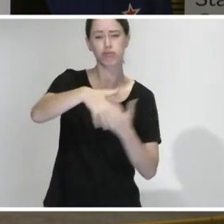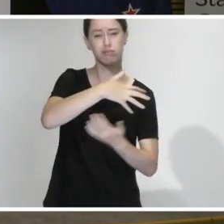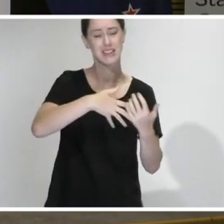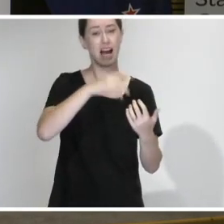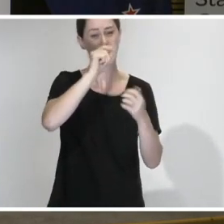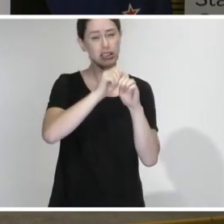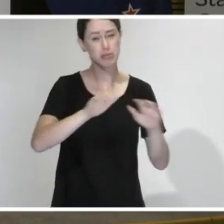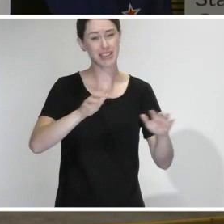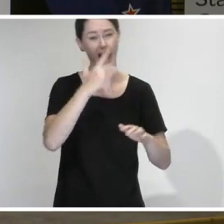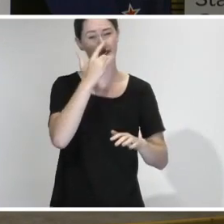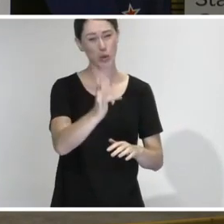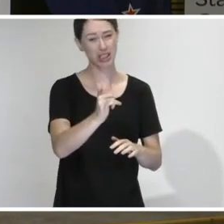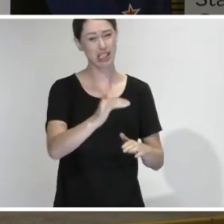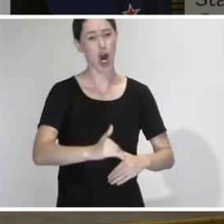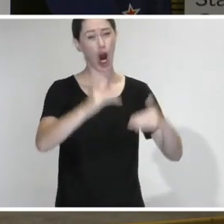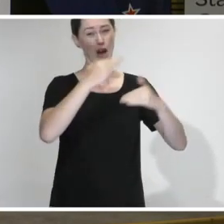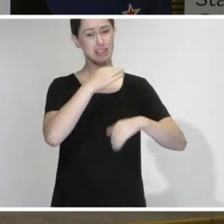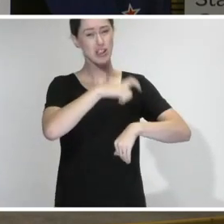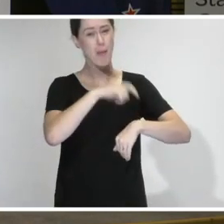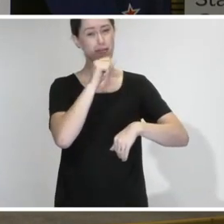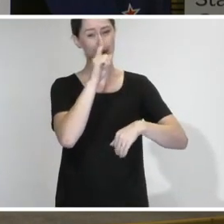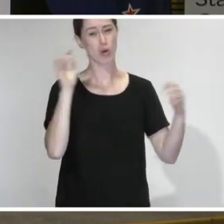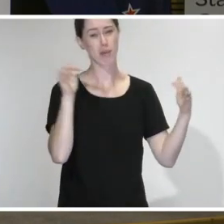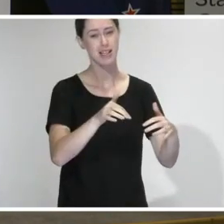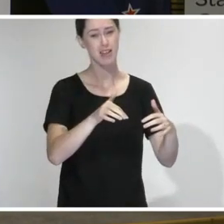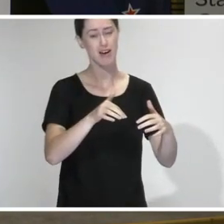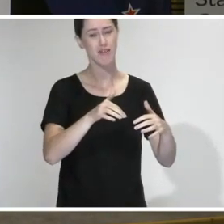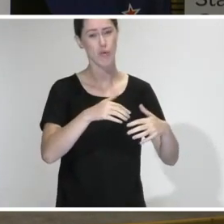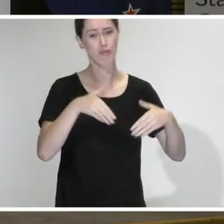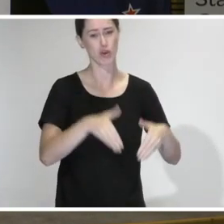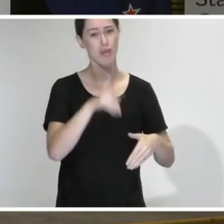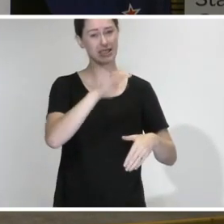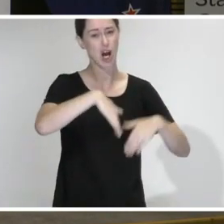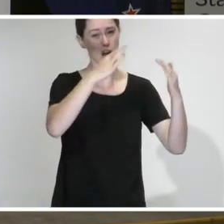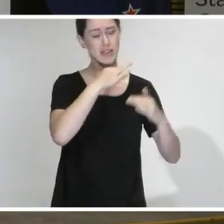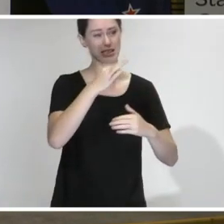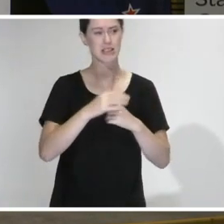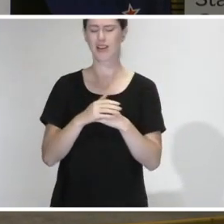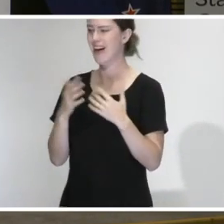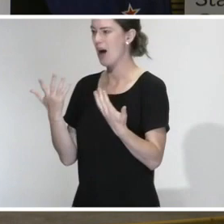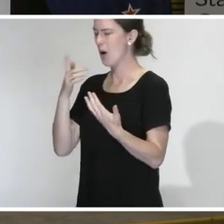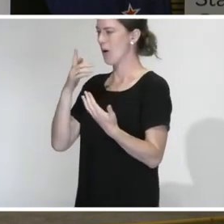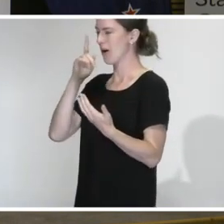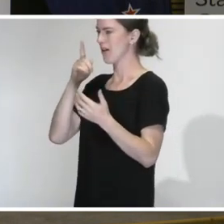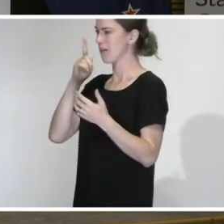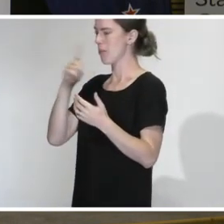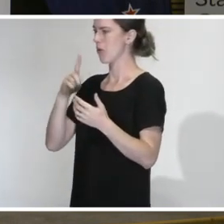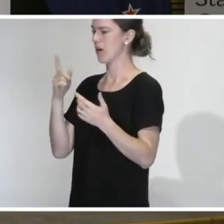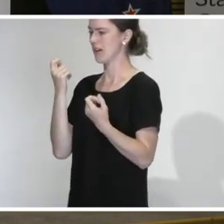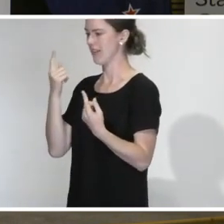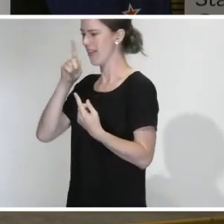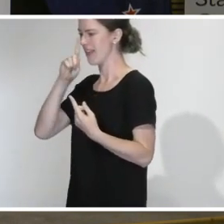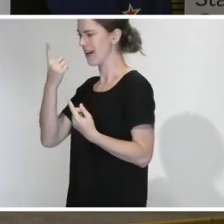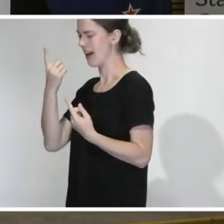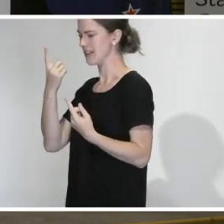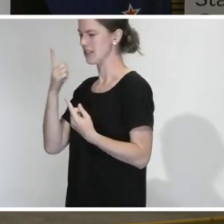unfortunately, a high risk time is when people come together to grieve. Not being able to go to a cremation, but being able to go to